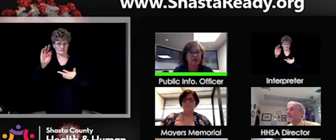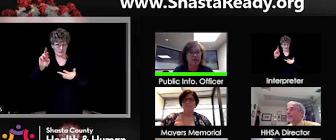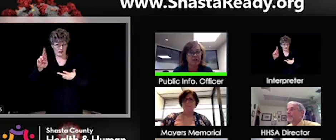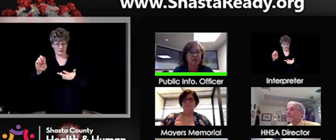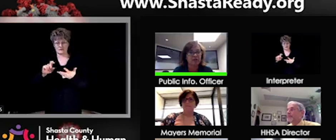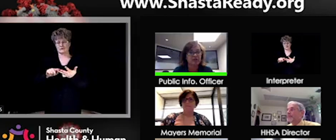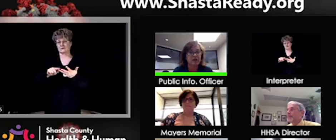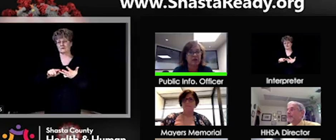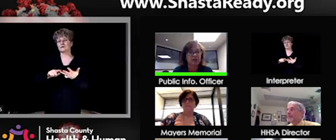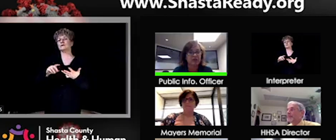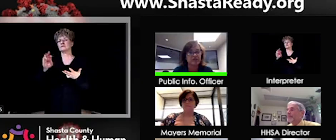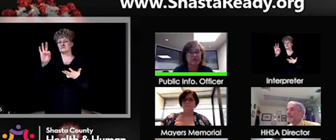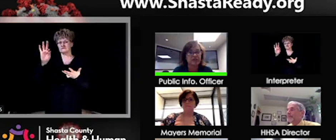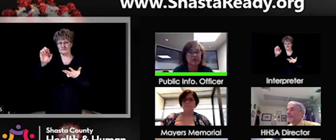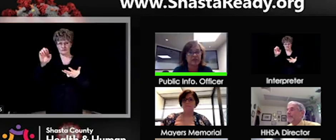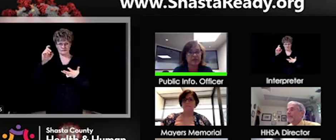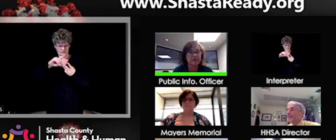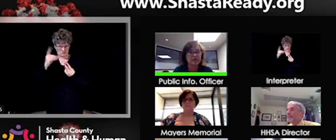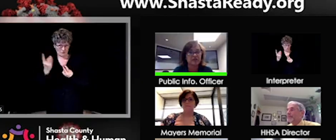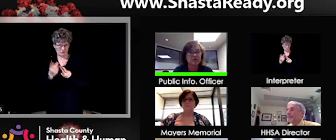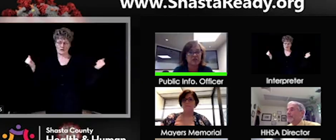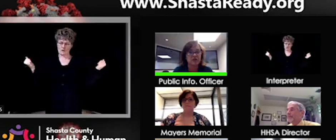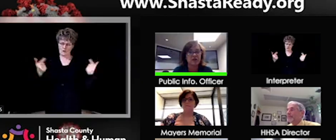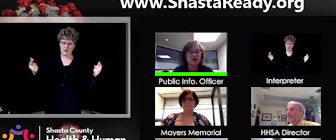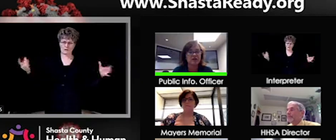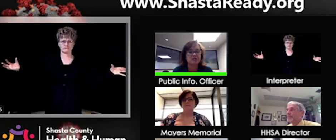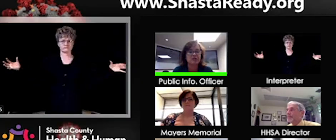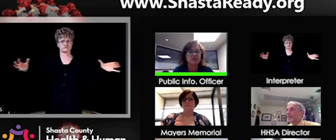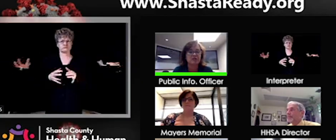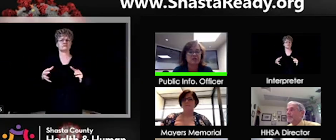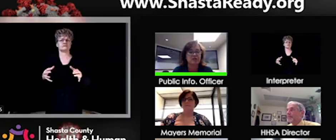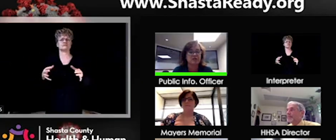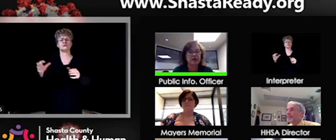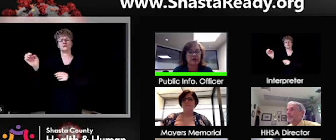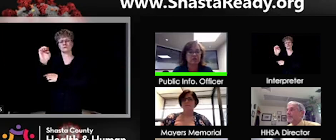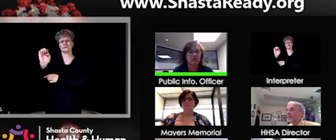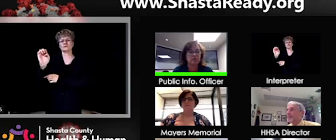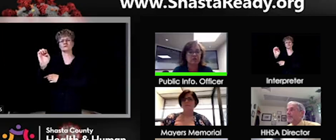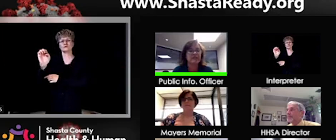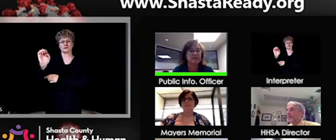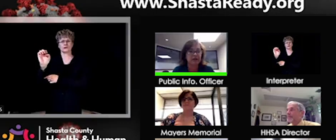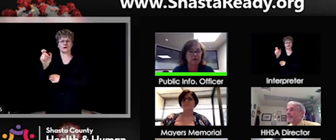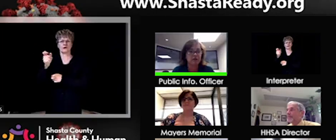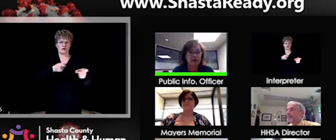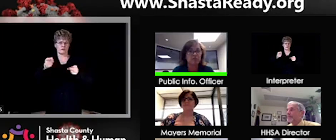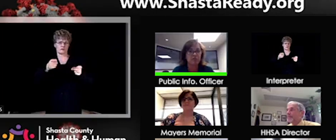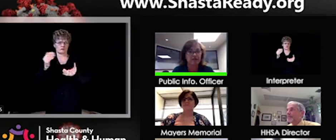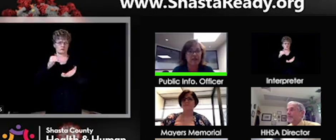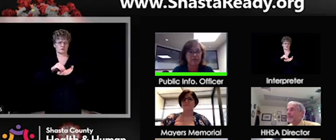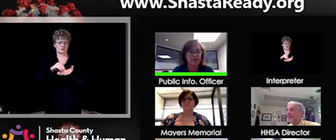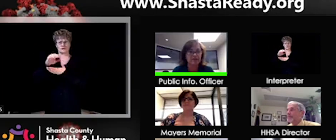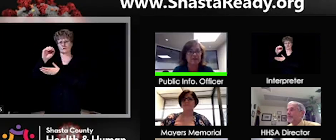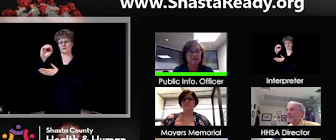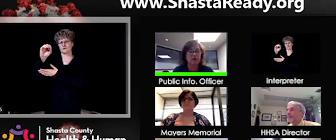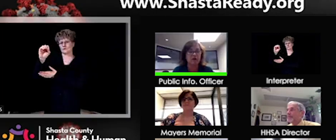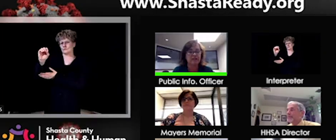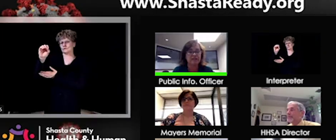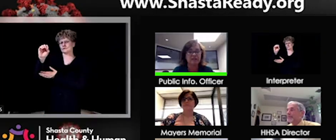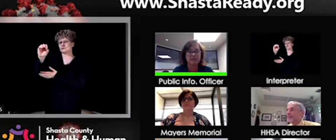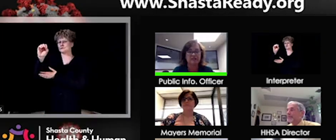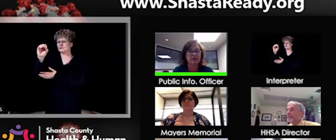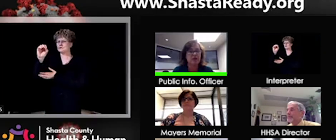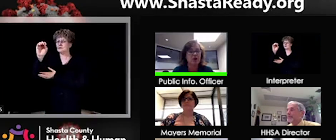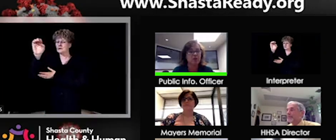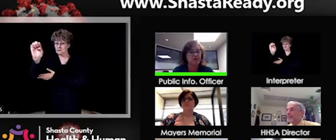together here in the Emergency Operations Center on this issue. So I just wanted to, to, um, re-explain what that, what that